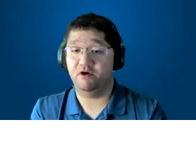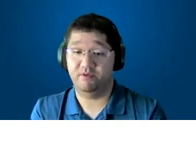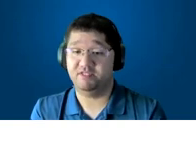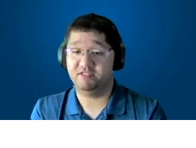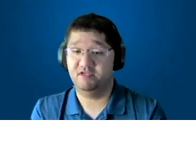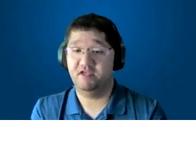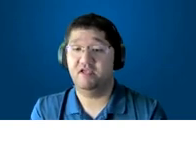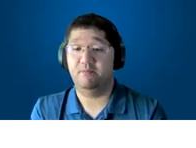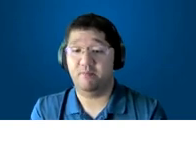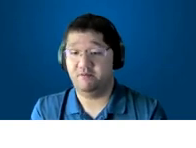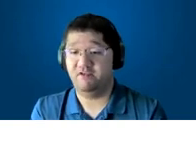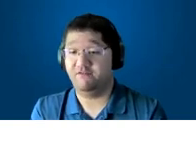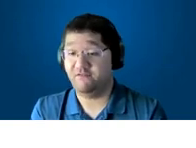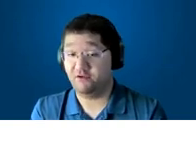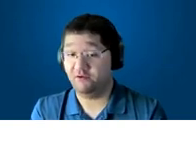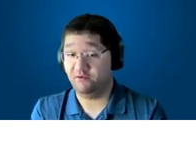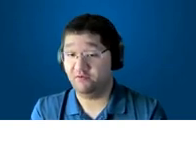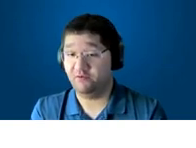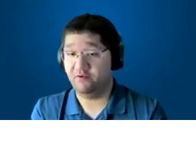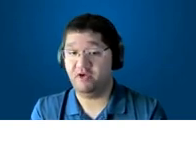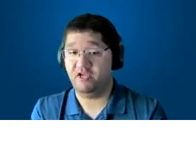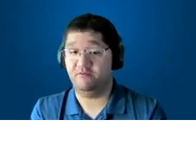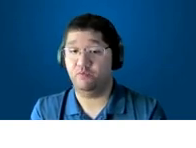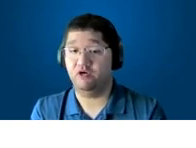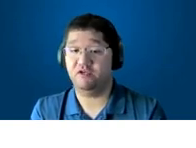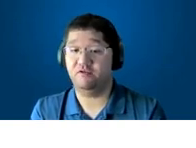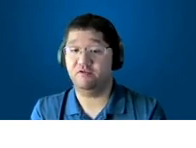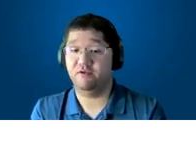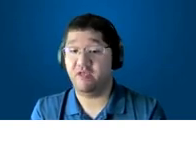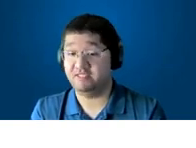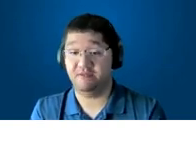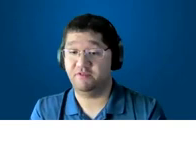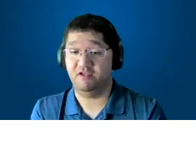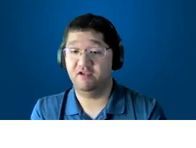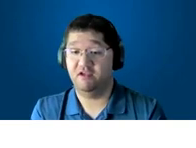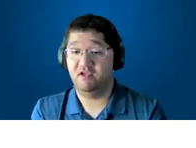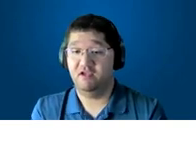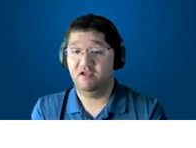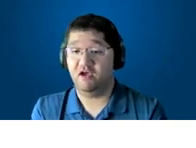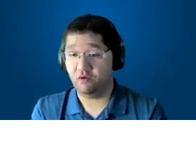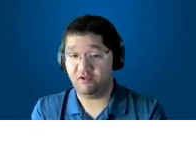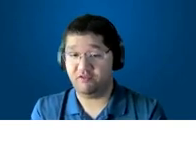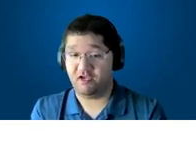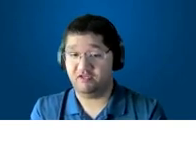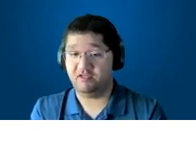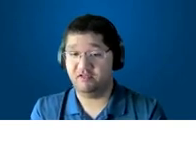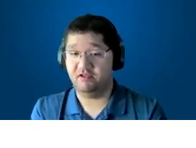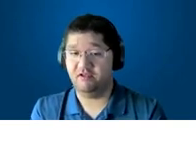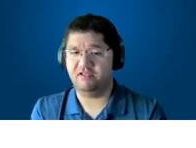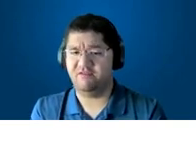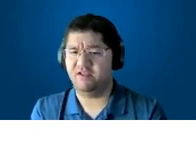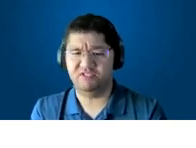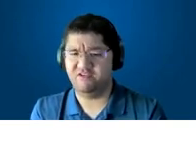me a purpose it made me feel my work meant something not only that